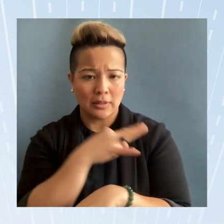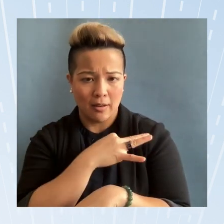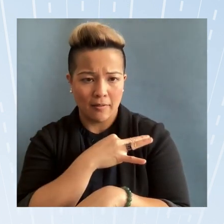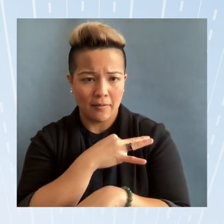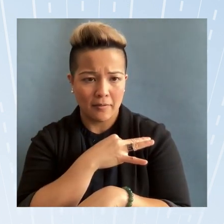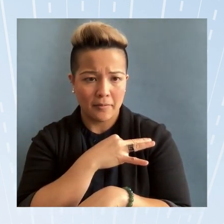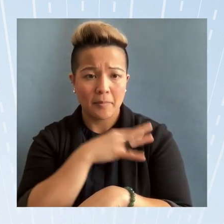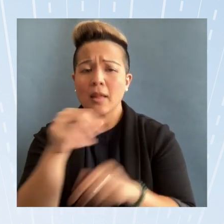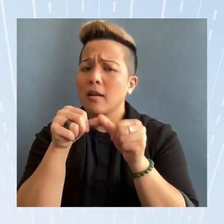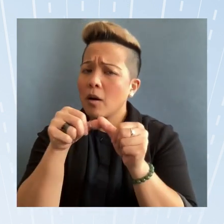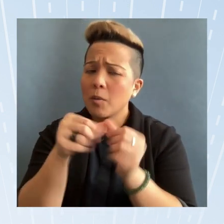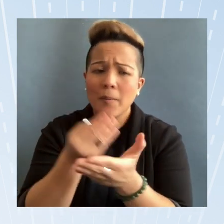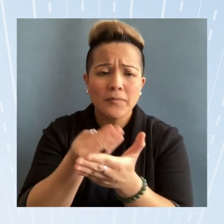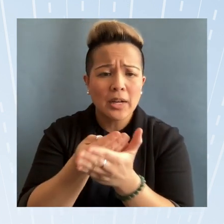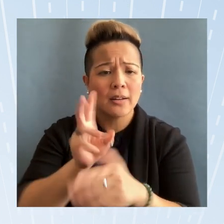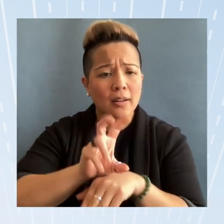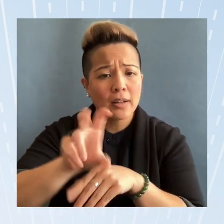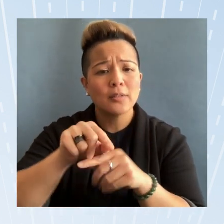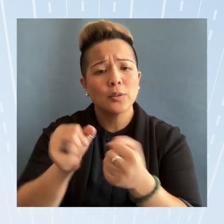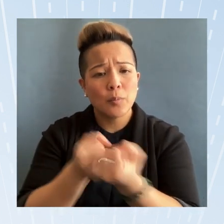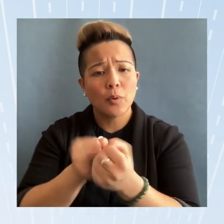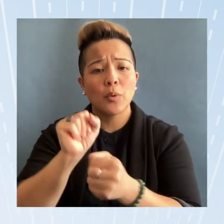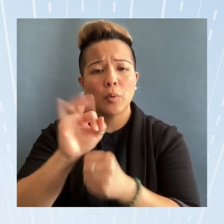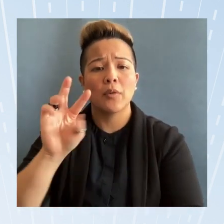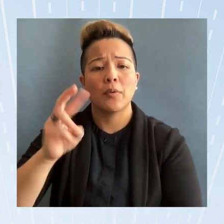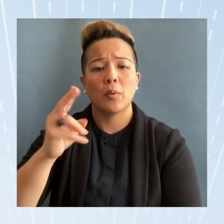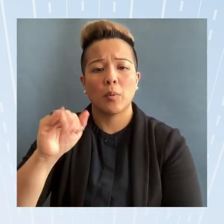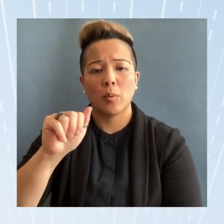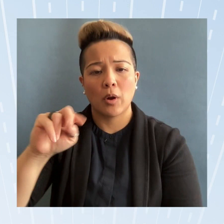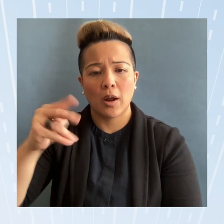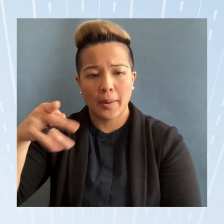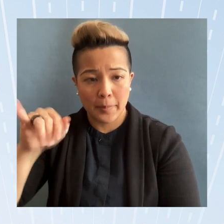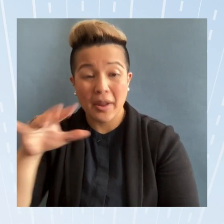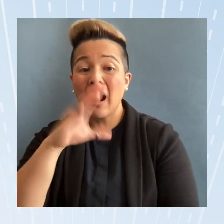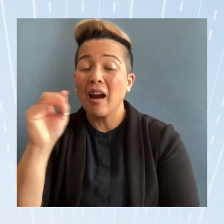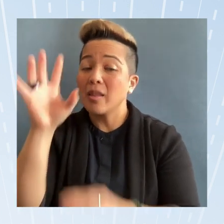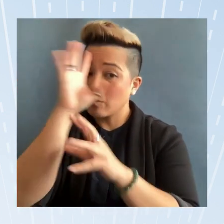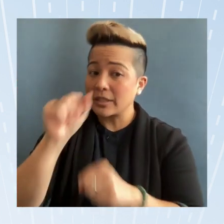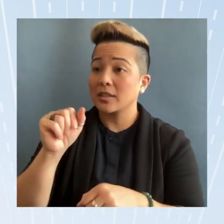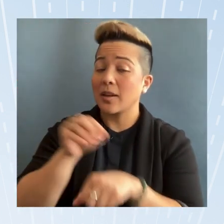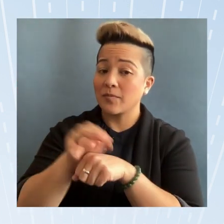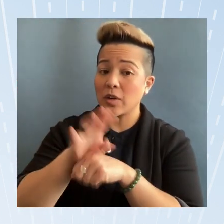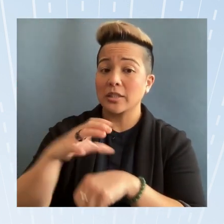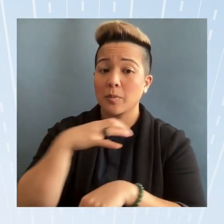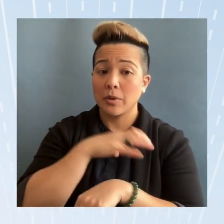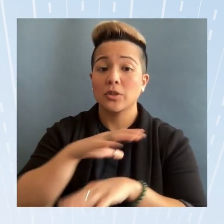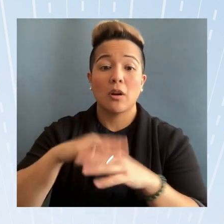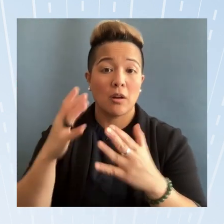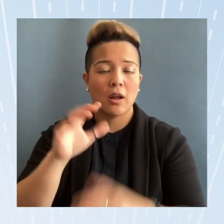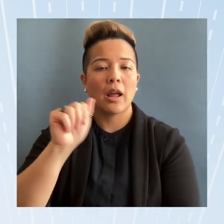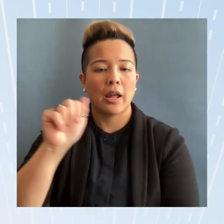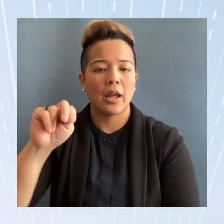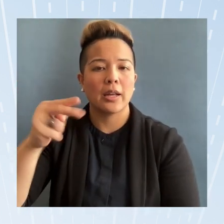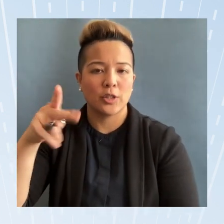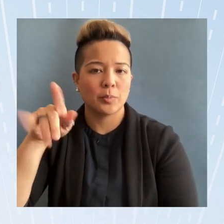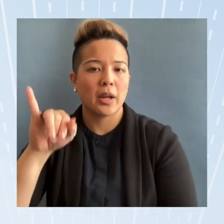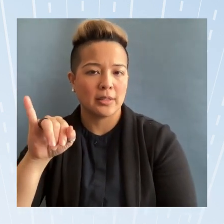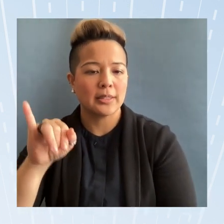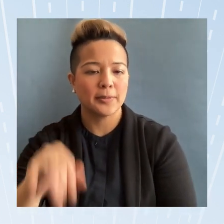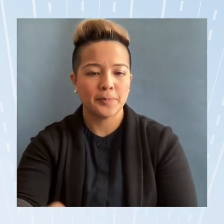ongoing funding to support the work of we on p and the president's advisory commission on aa and nhp eyes